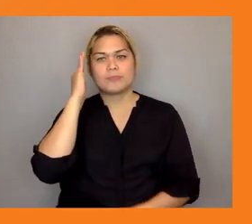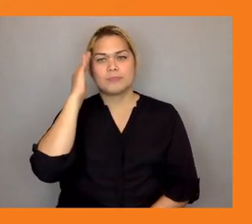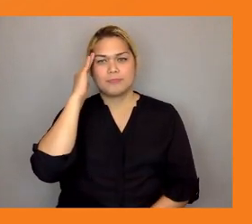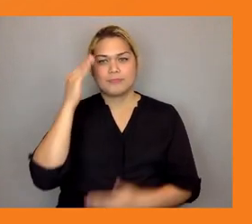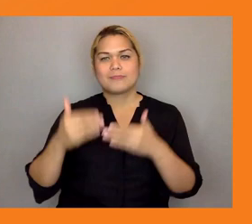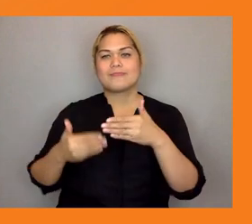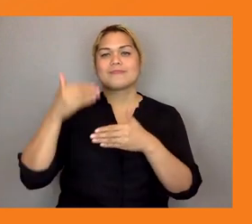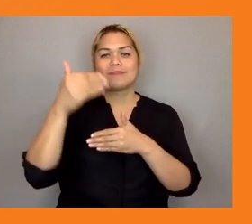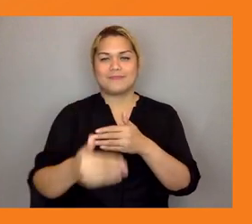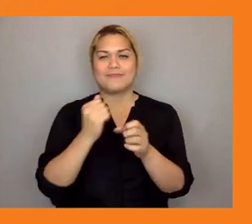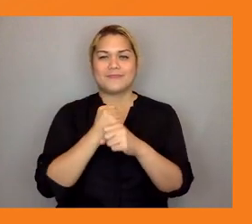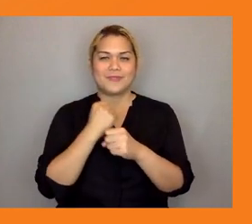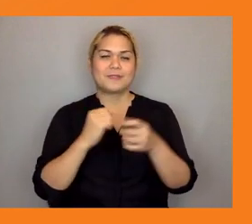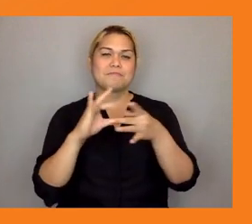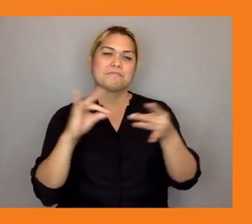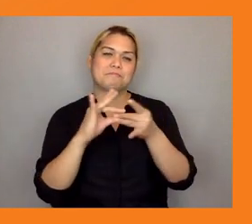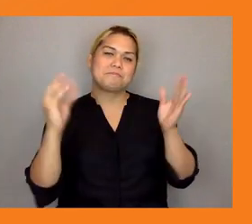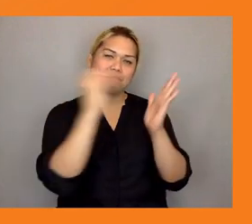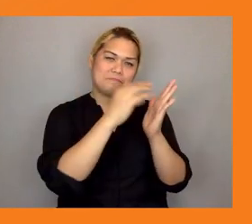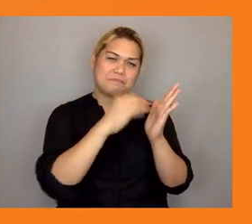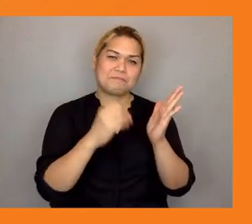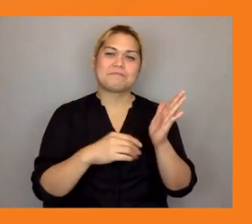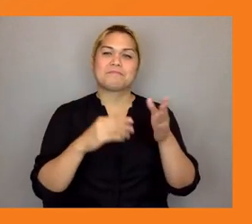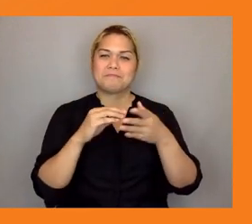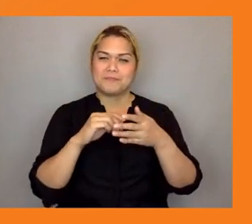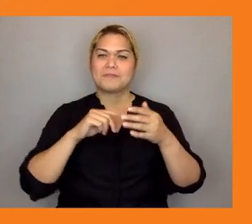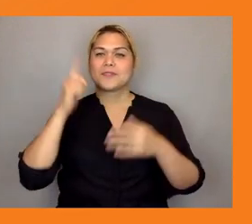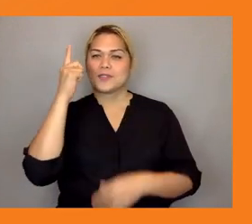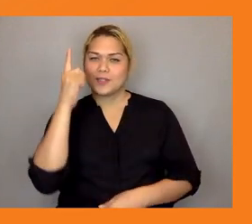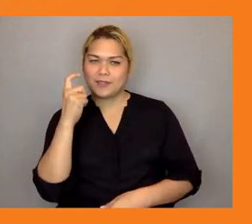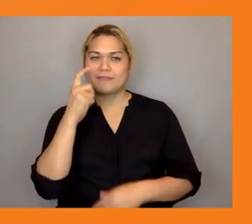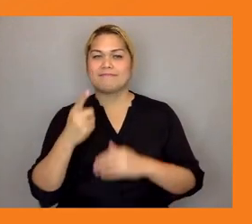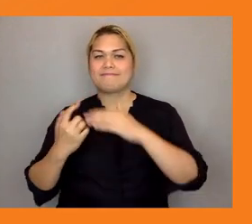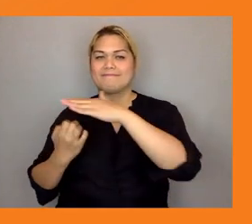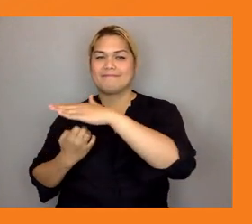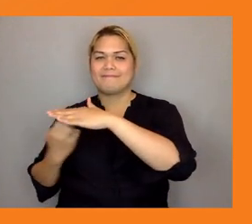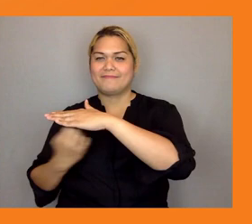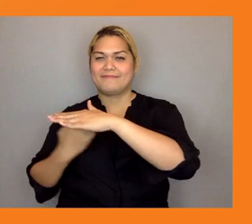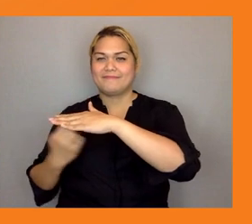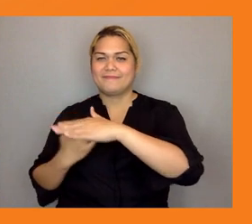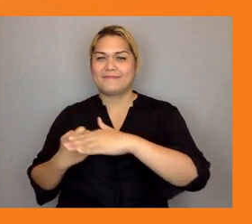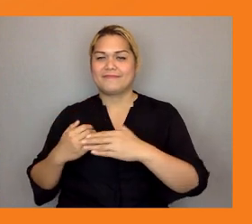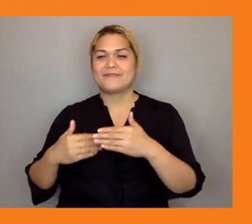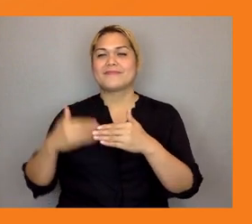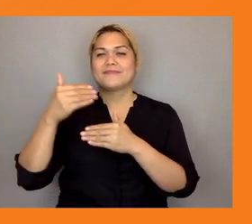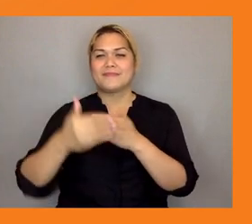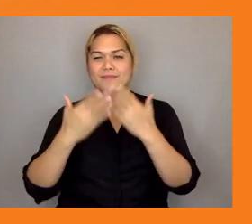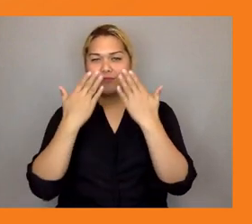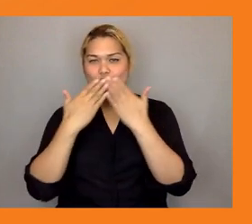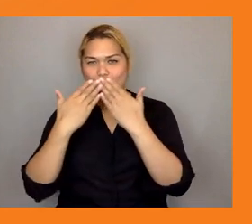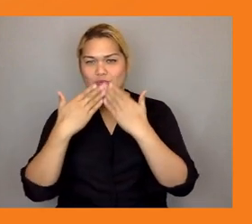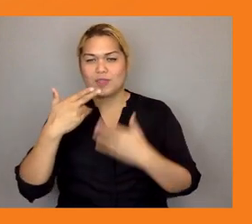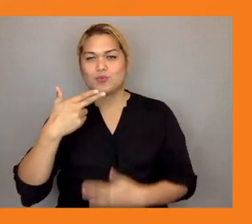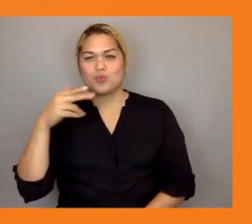young people starting from the elementary school until middle school so they can learn about coral reefs they can learn about